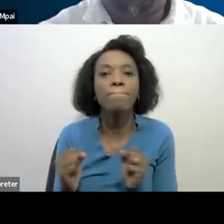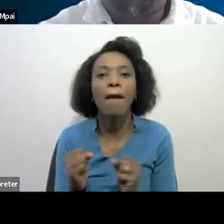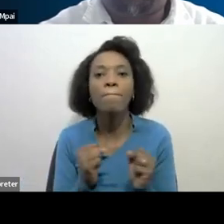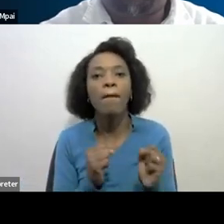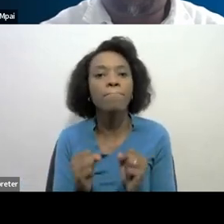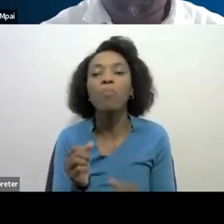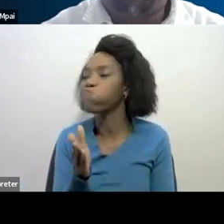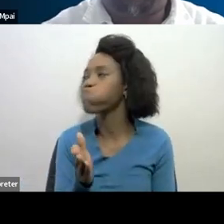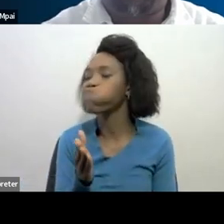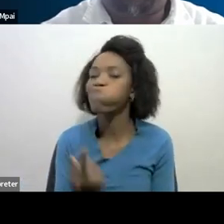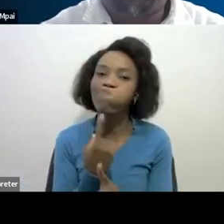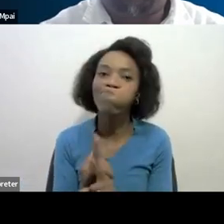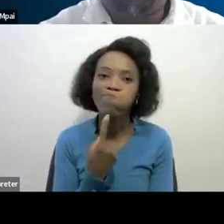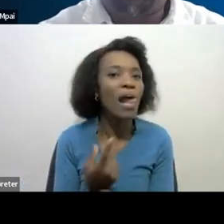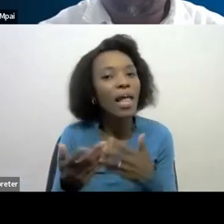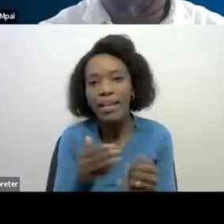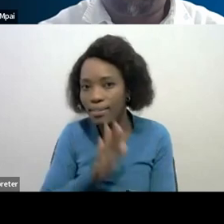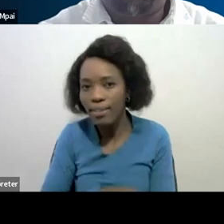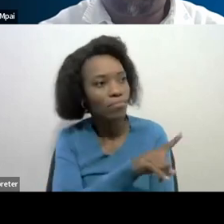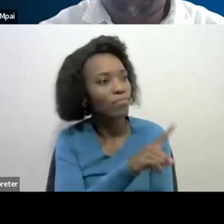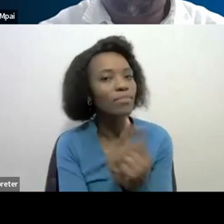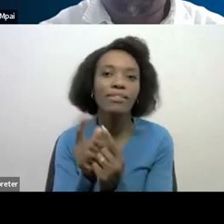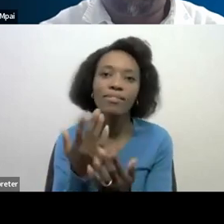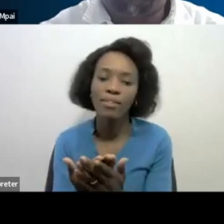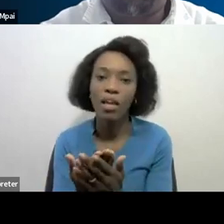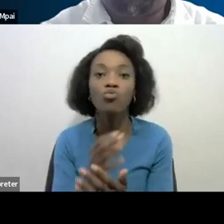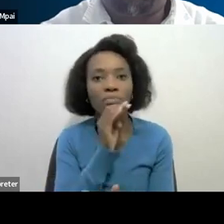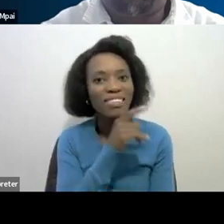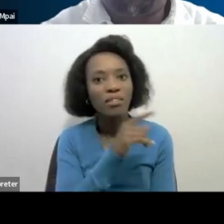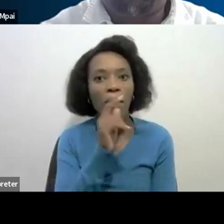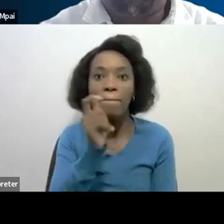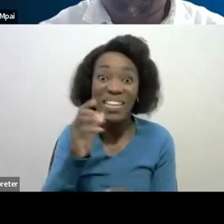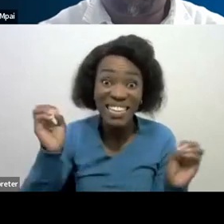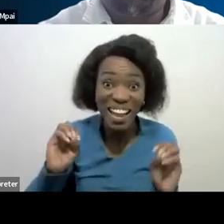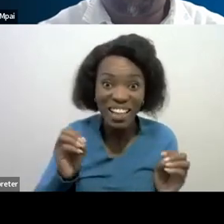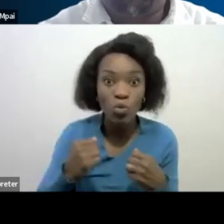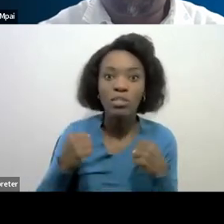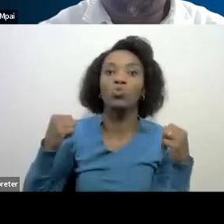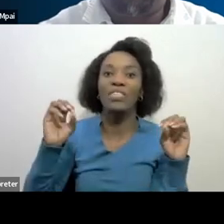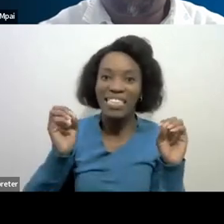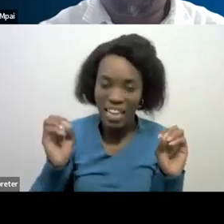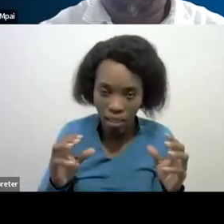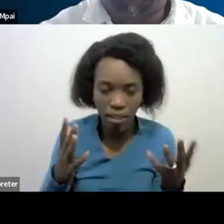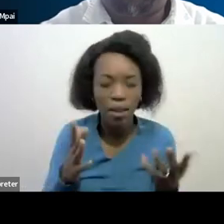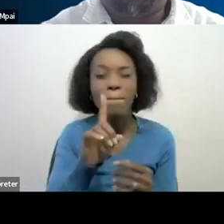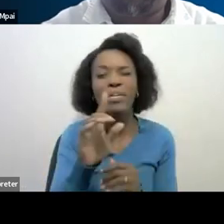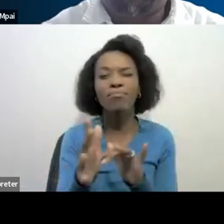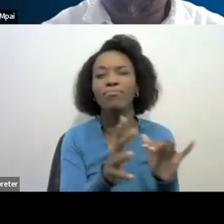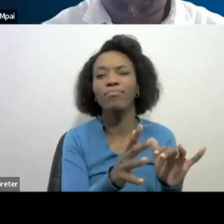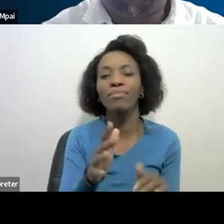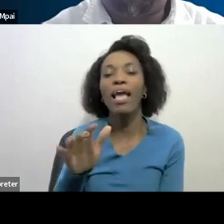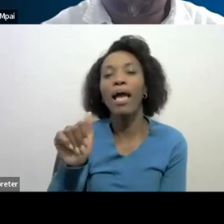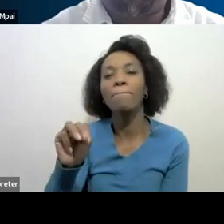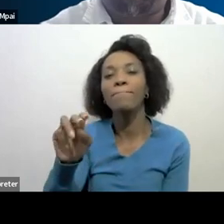at any given time as and when the defaults case. Unlike the amnesty, amnesties are temporary